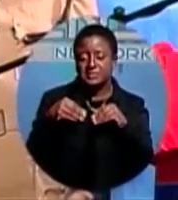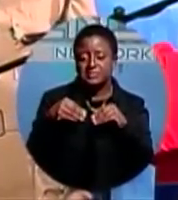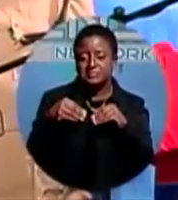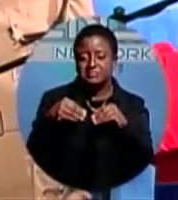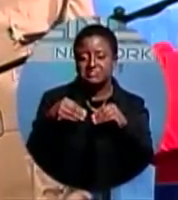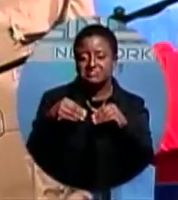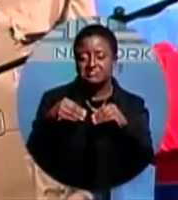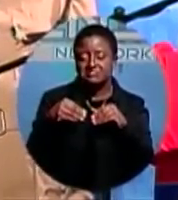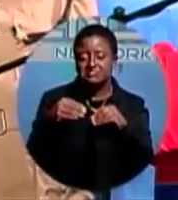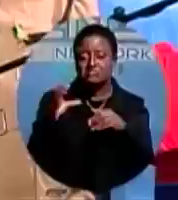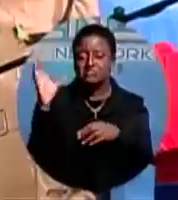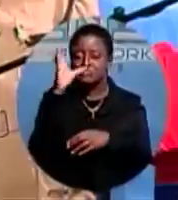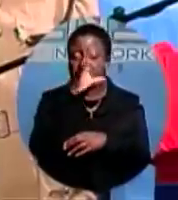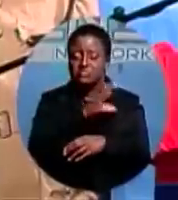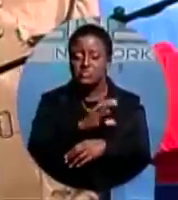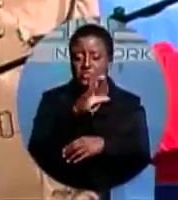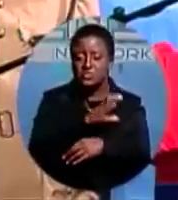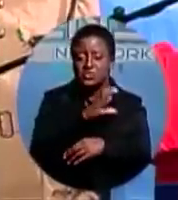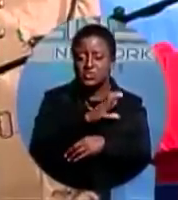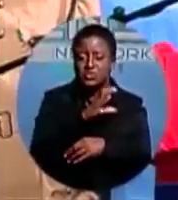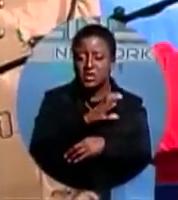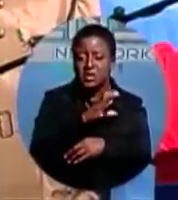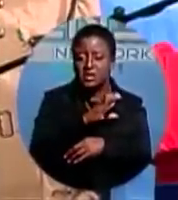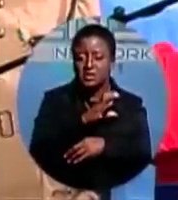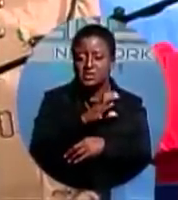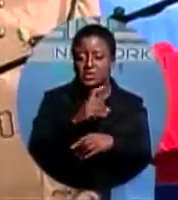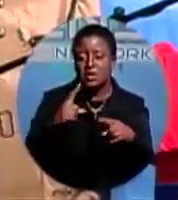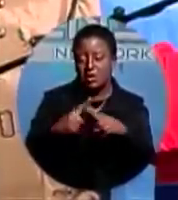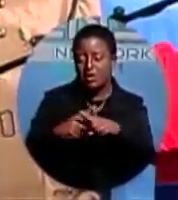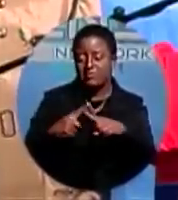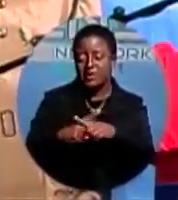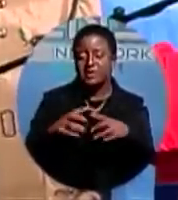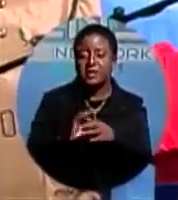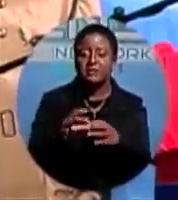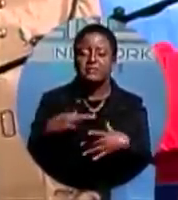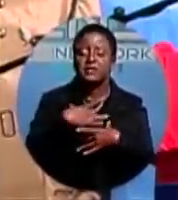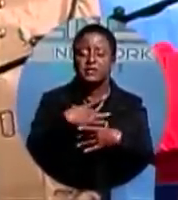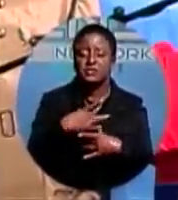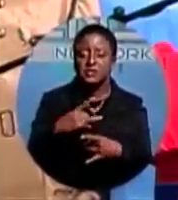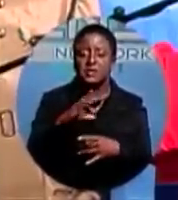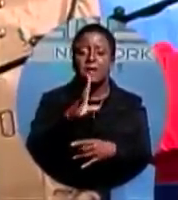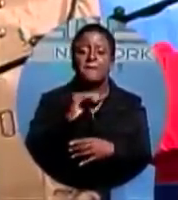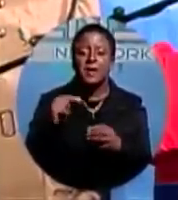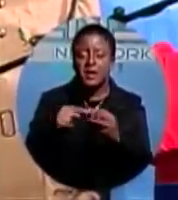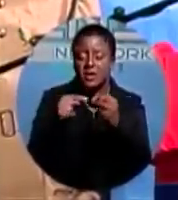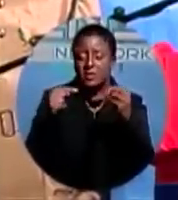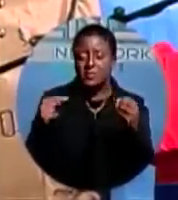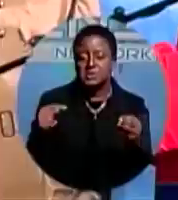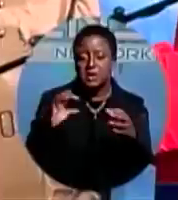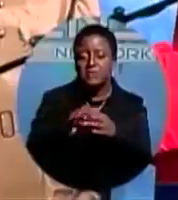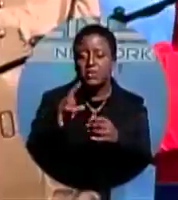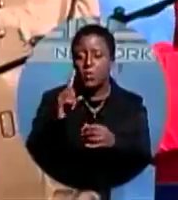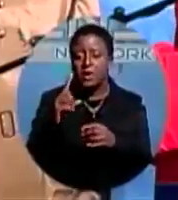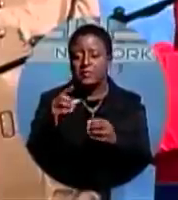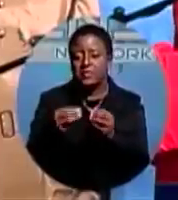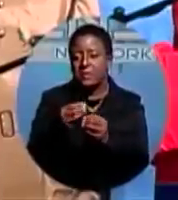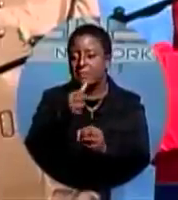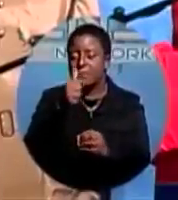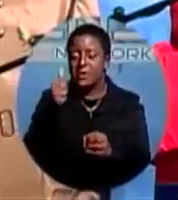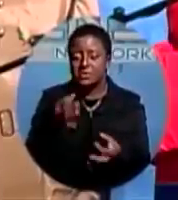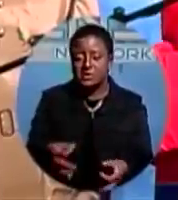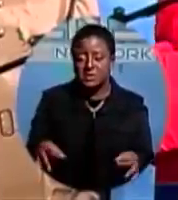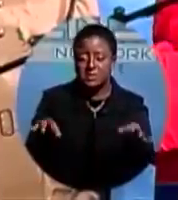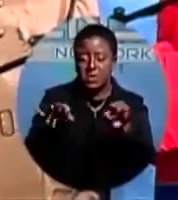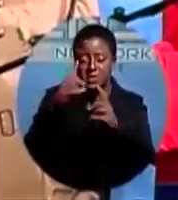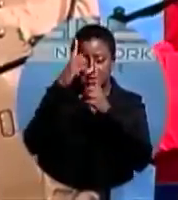extraordinary and potentially blatant conflict of interest by our opponents and one of the most momentous decisions this